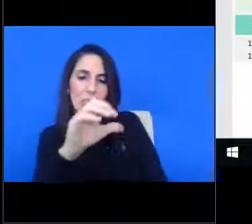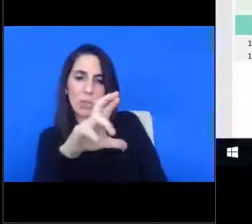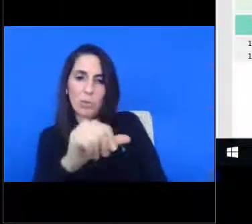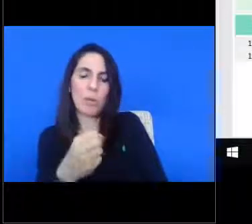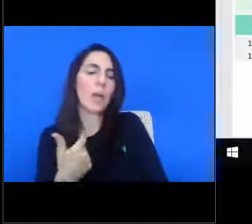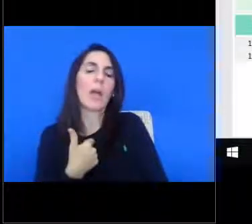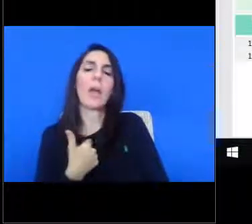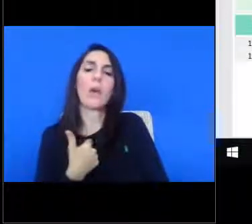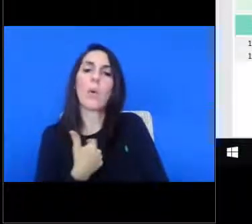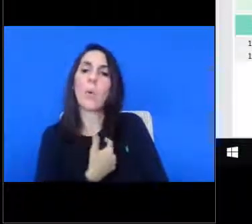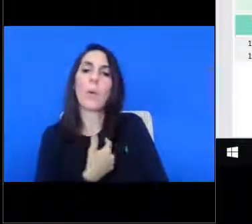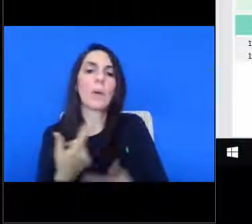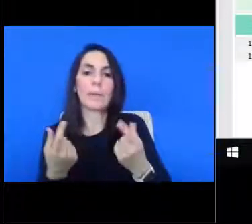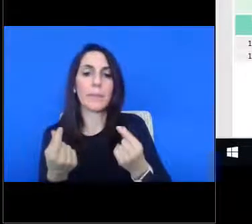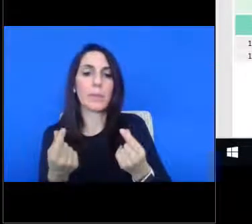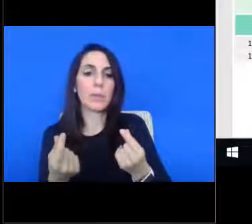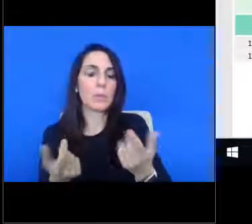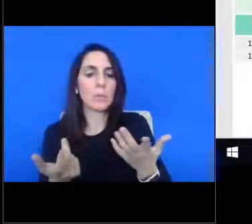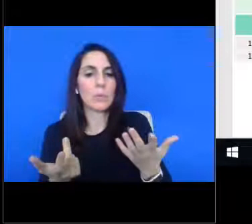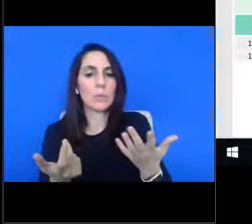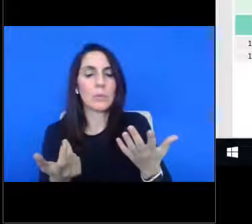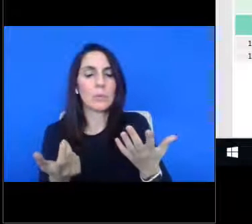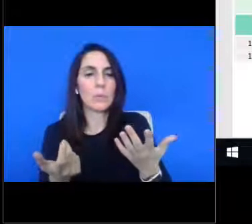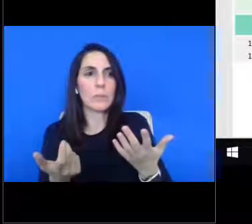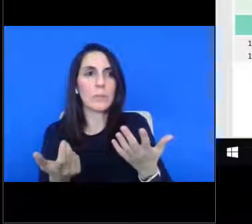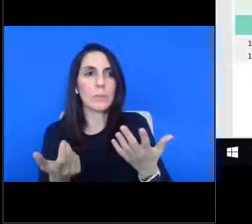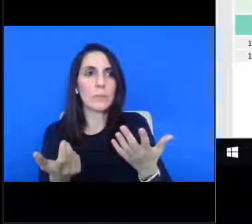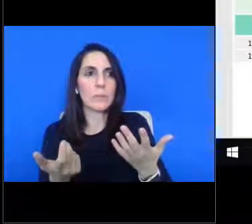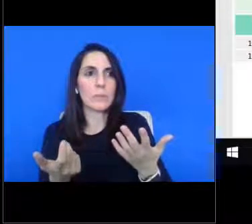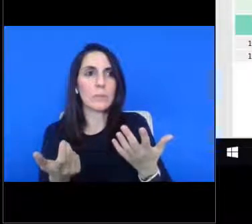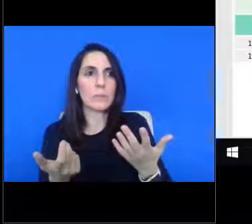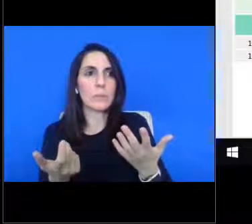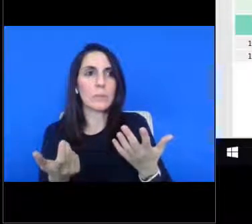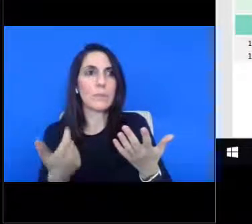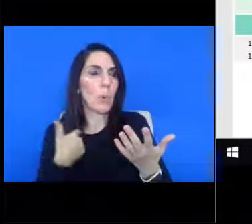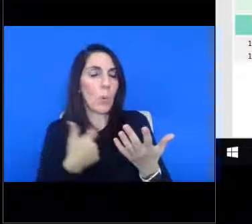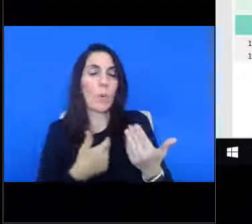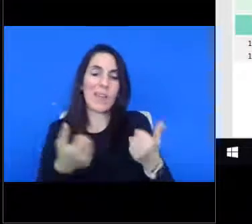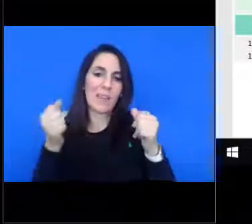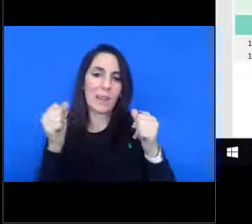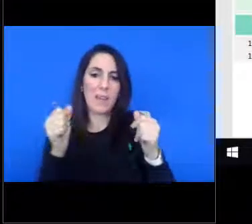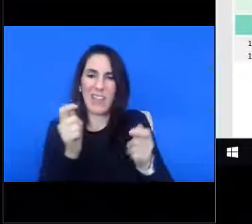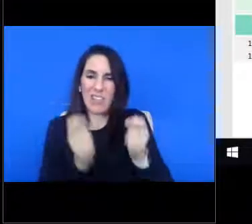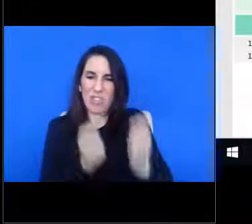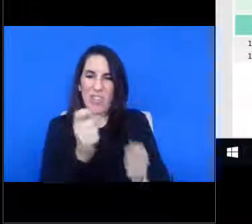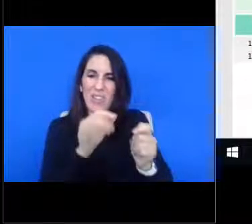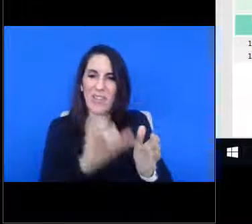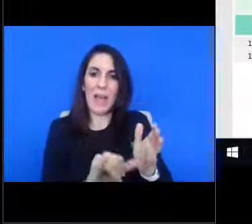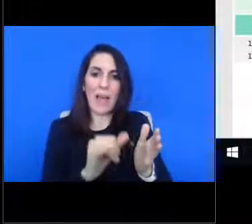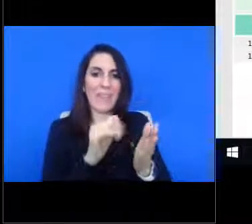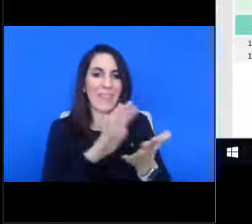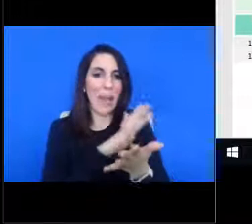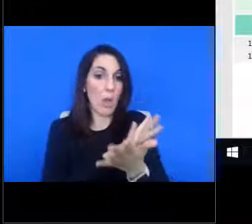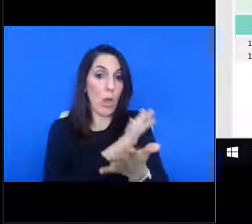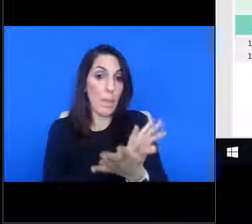just allowed ourselves, um, the flexibility to, uh, you know, amend the documents in order to, uh,